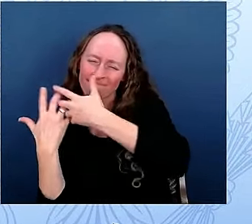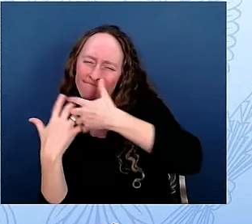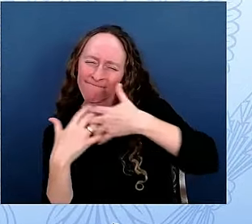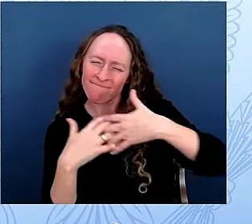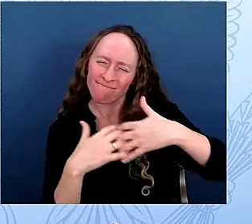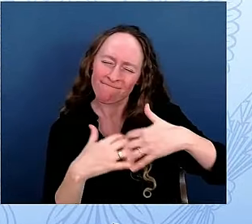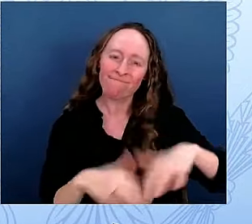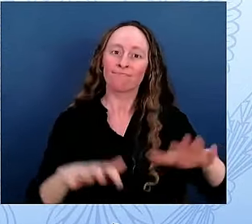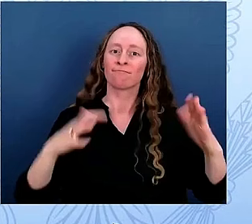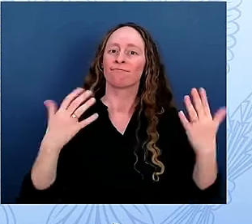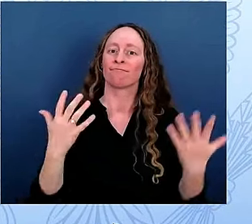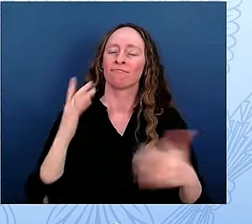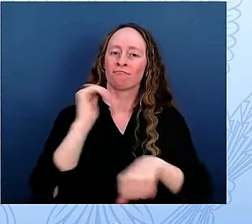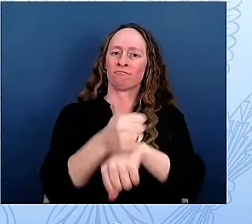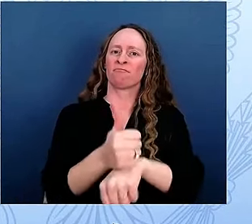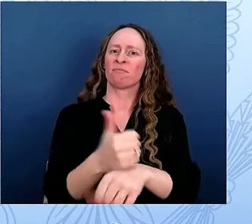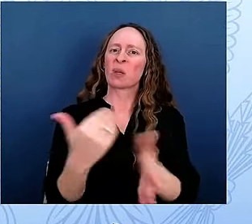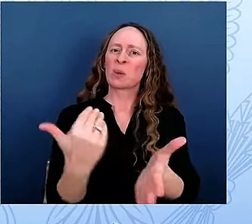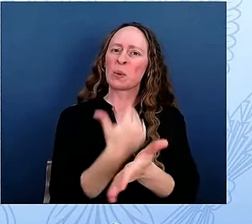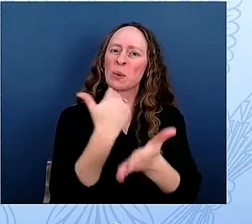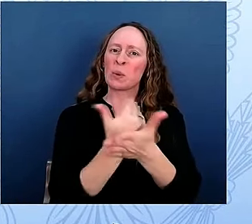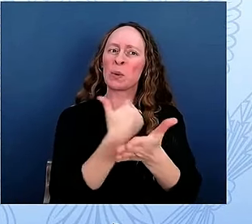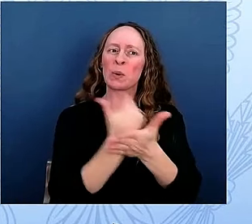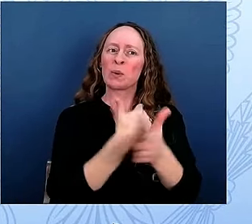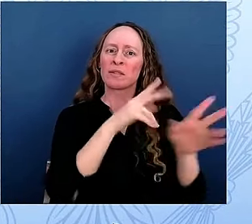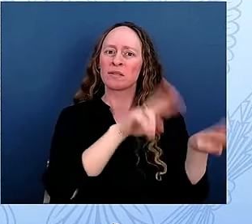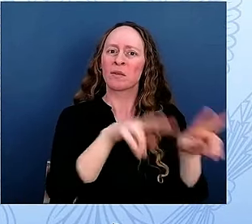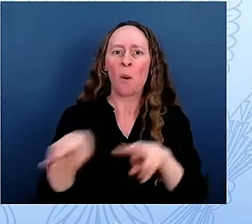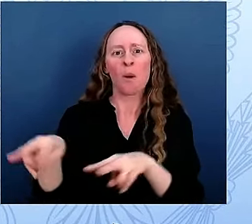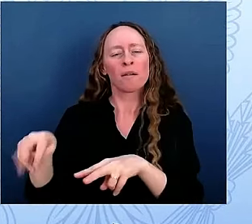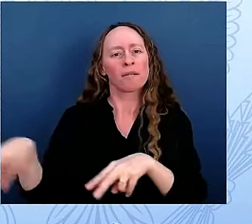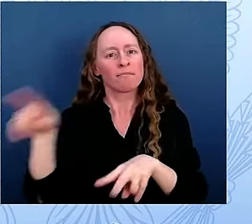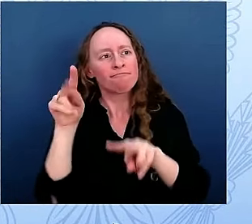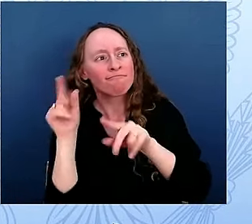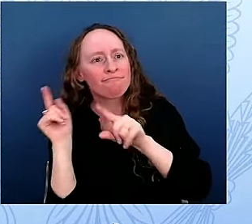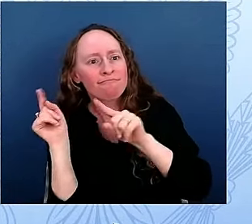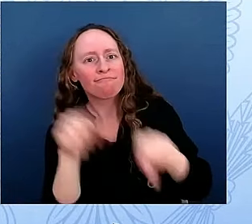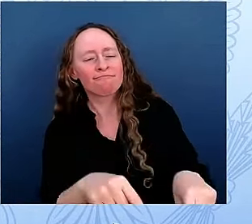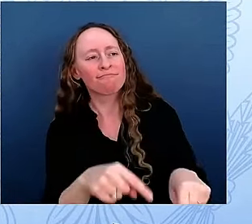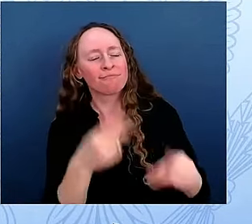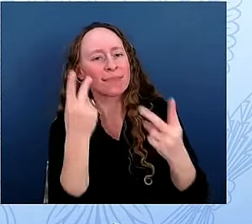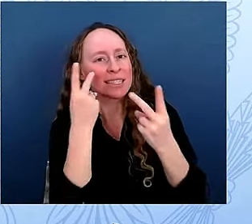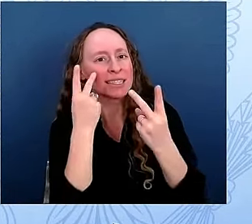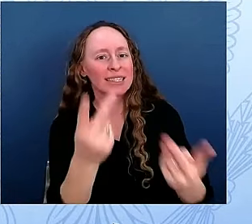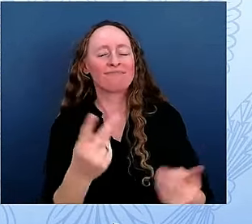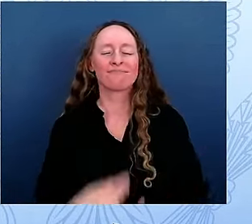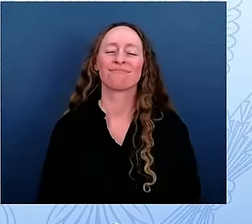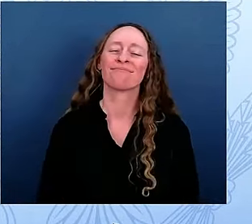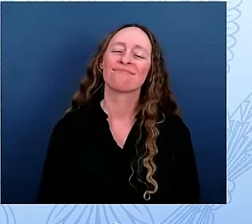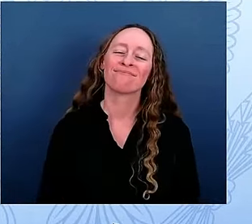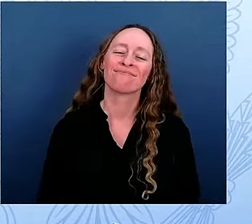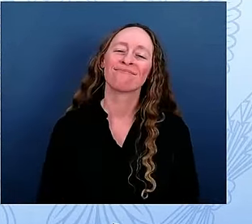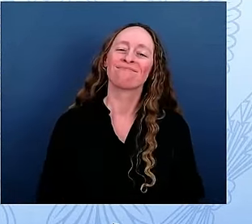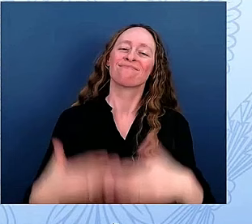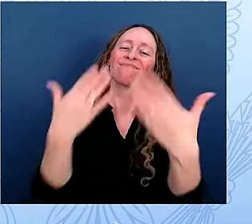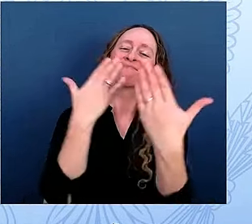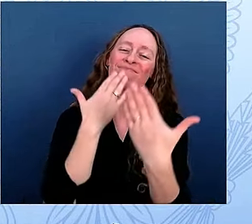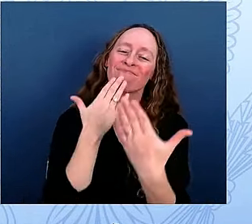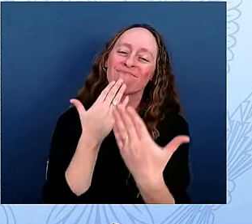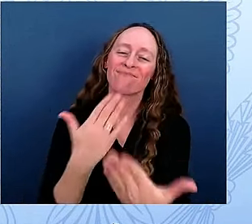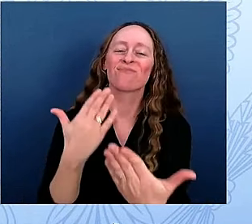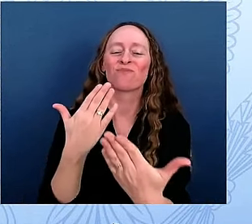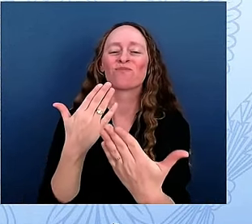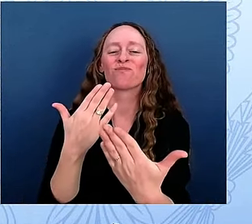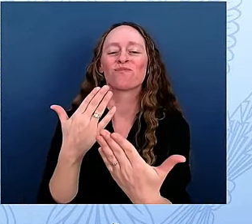who are here today. I want to thank and acknowledge Paul Buccieri, the President and Chairman of A&E Networks Group, who is here with us today for his